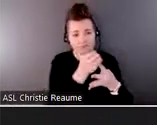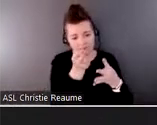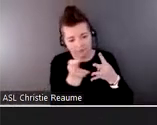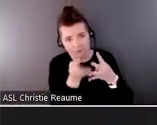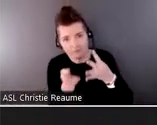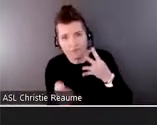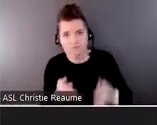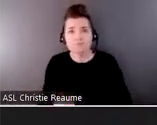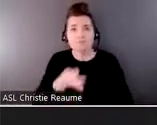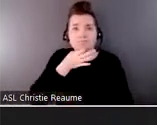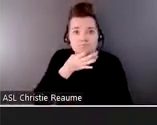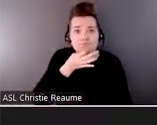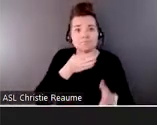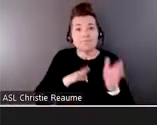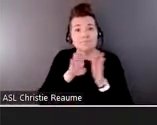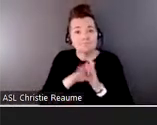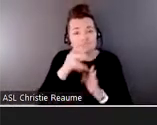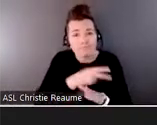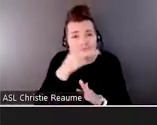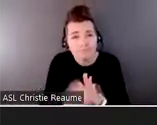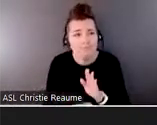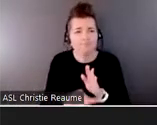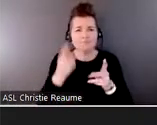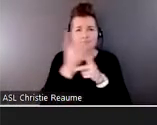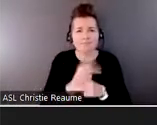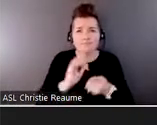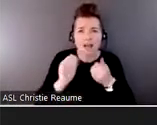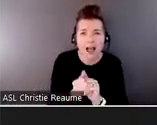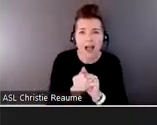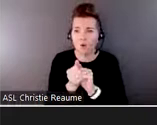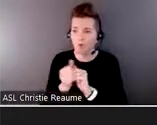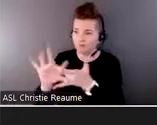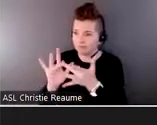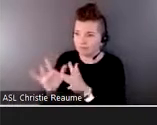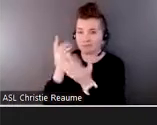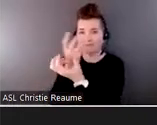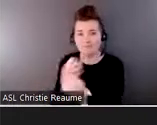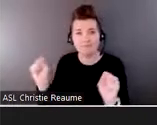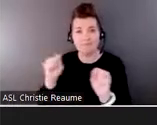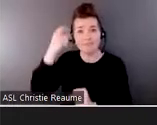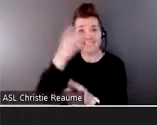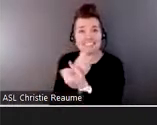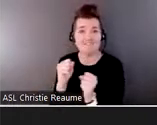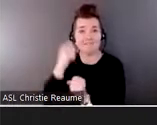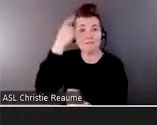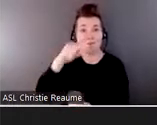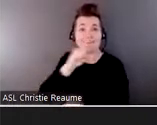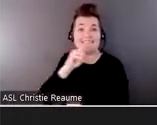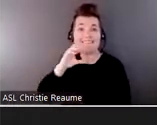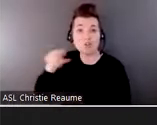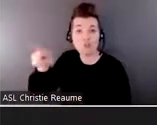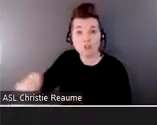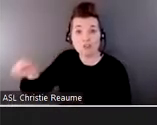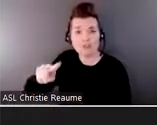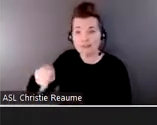work to create cyber safe spaces for older adults in their communities and developing resources so they